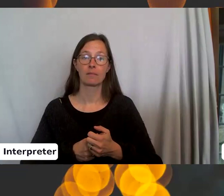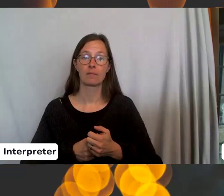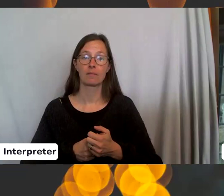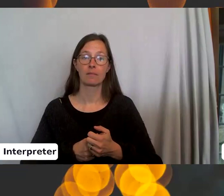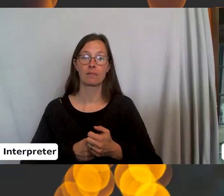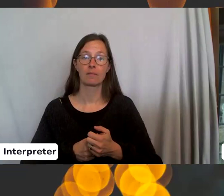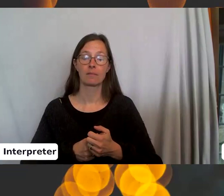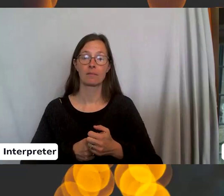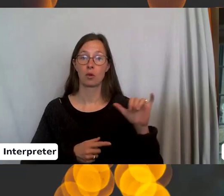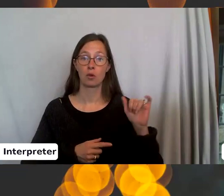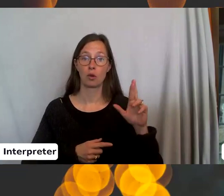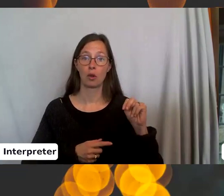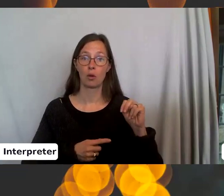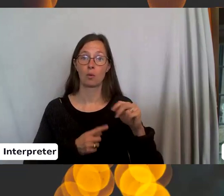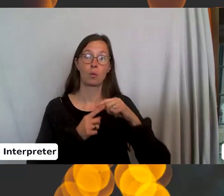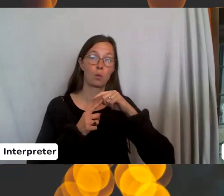wrap the yarn around,